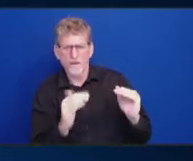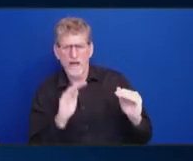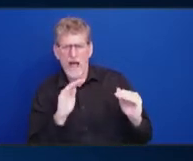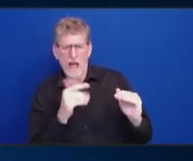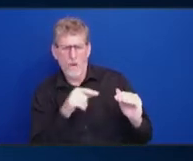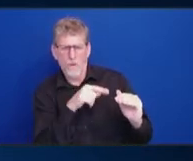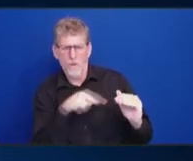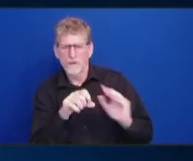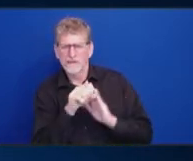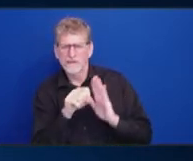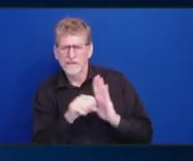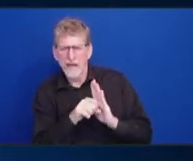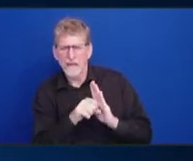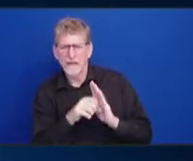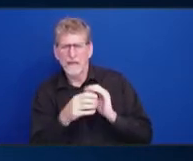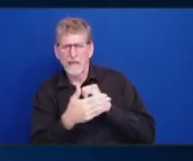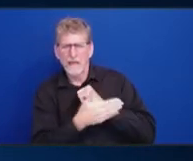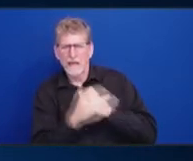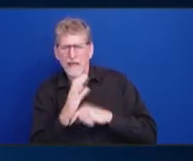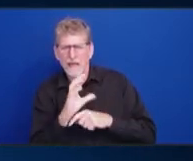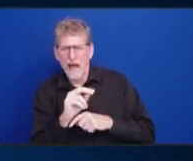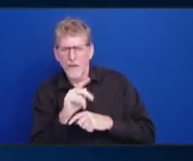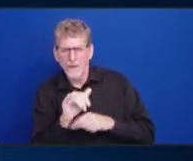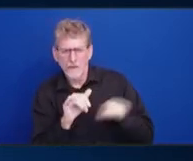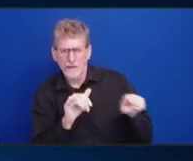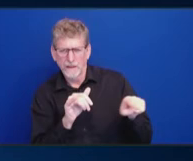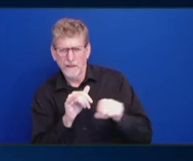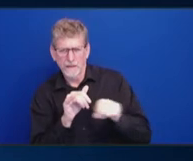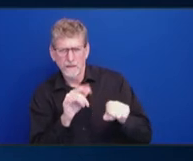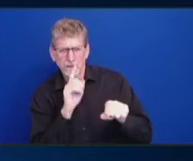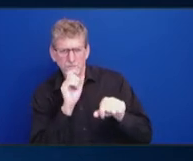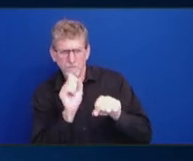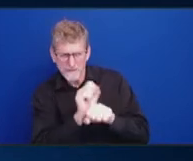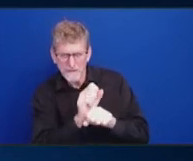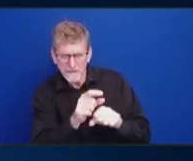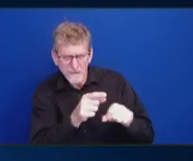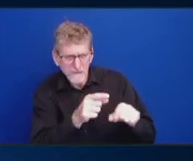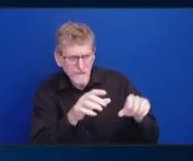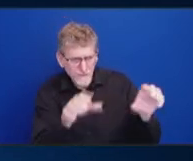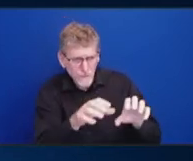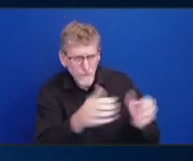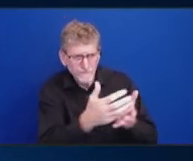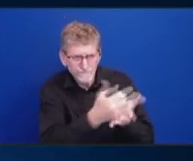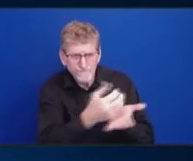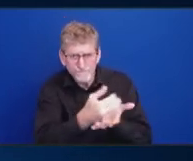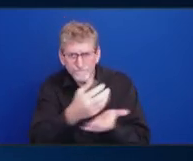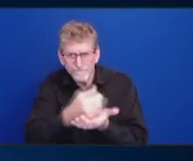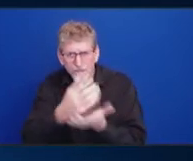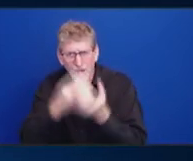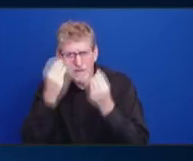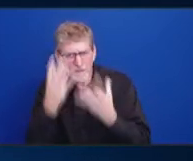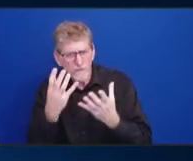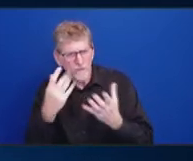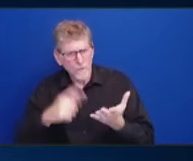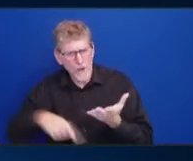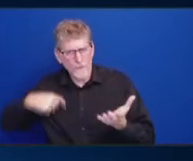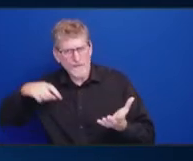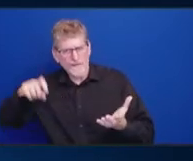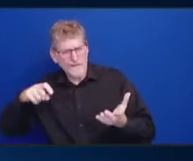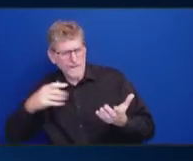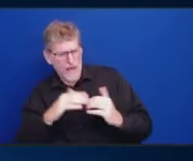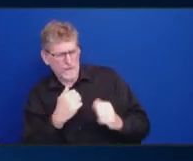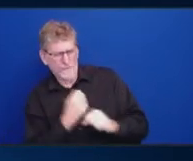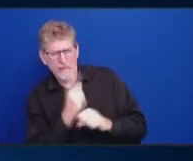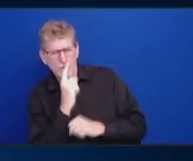are actually gathering the data that we need so that we can pinpoint, you know, issues that we can address?